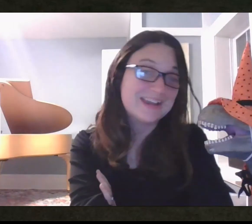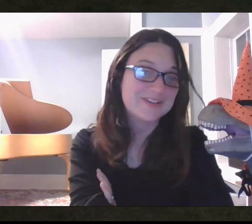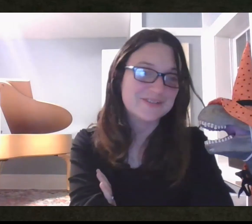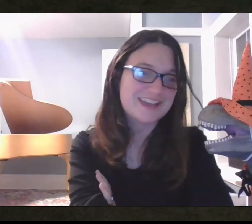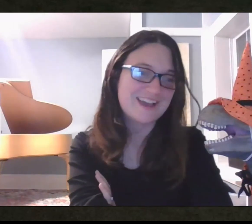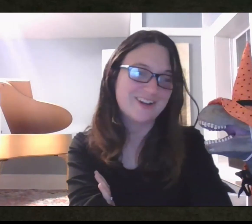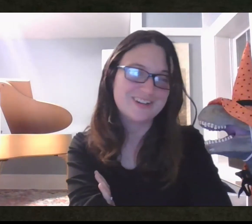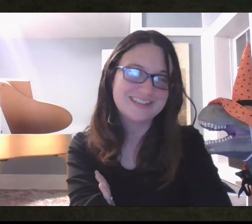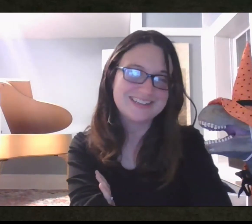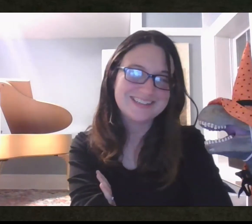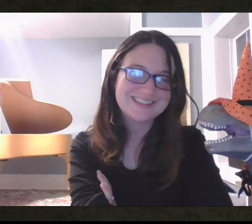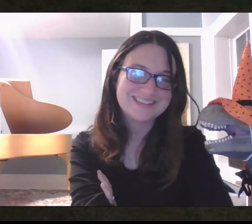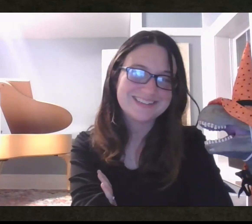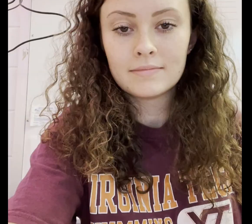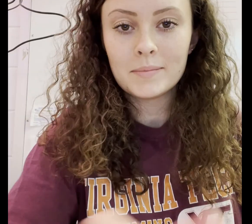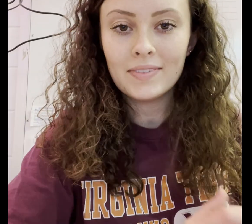Okay, here we go.